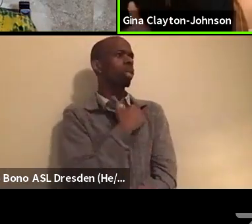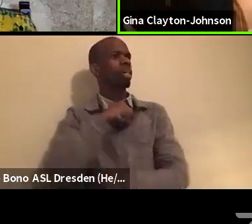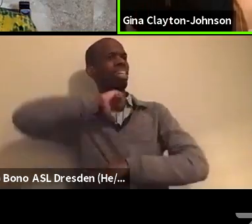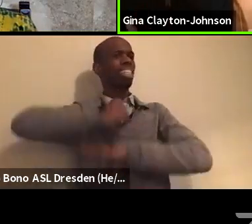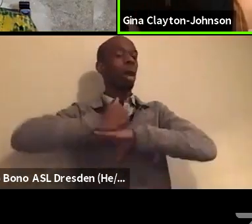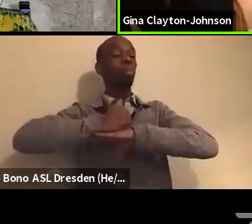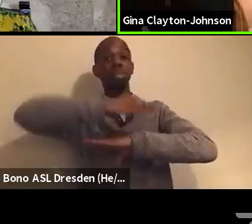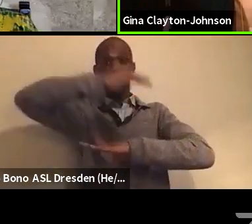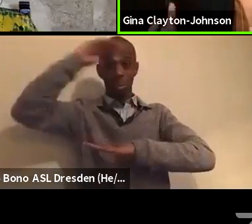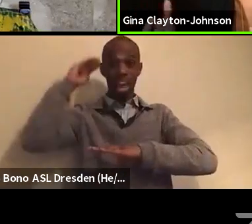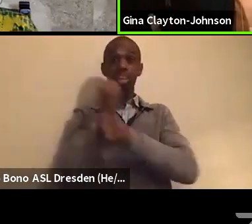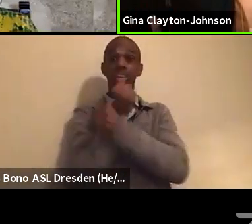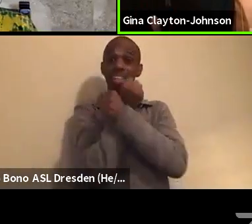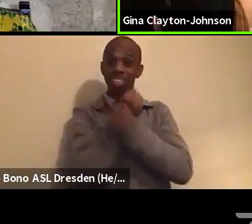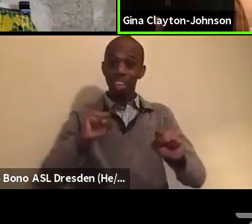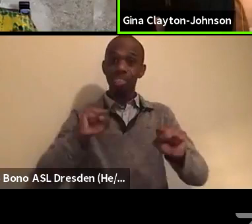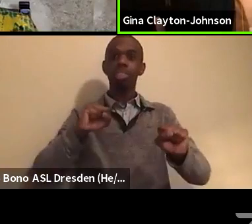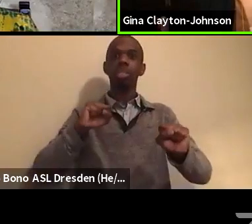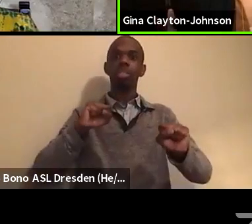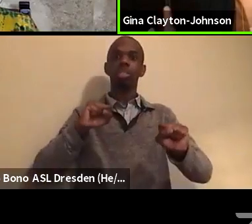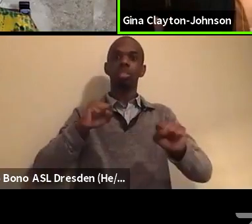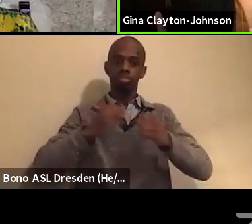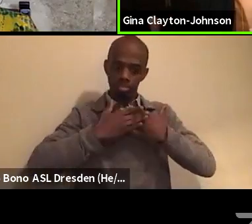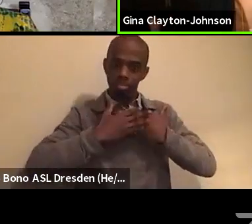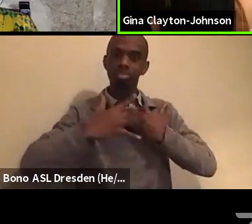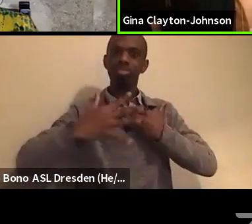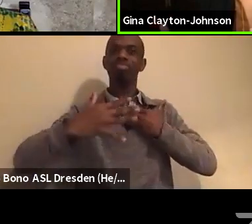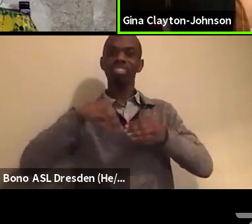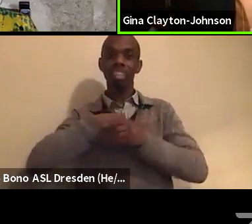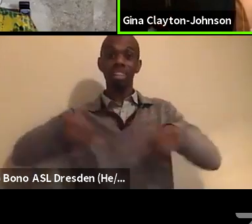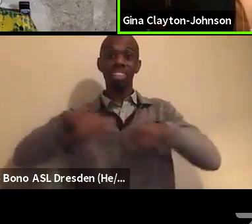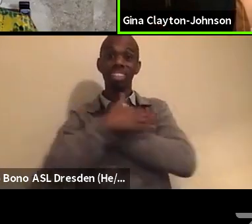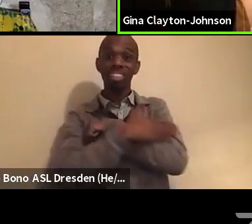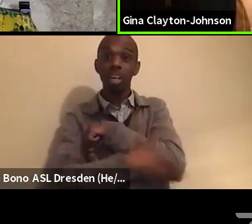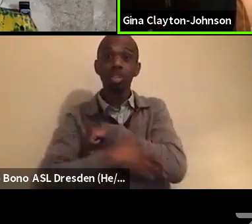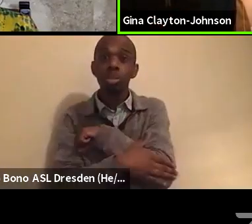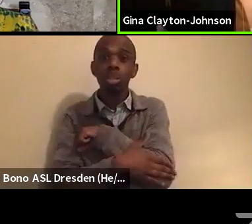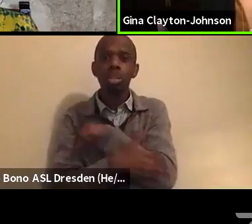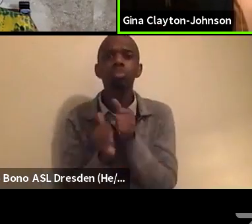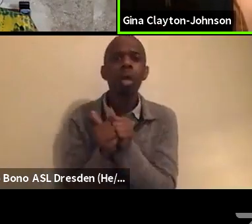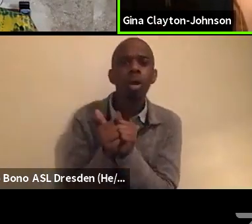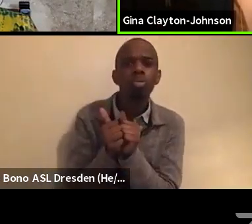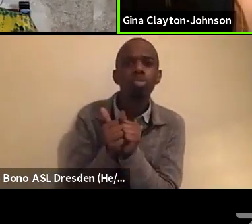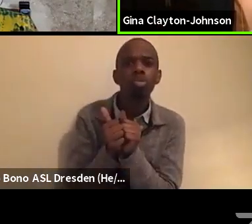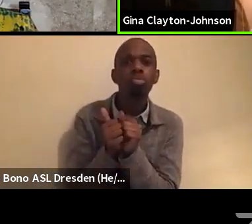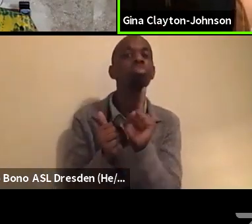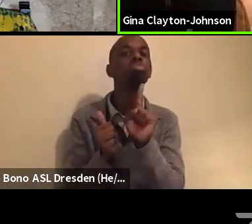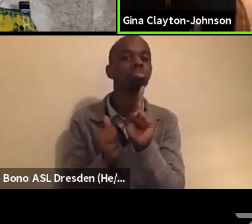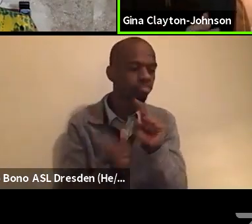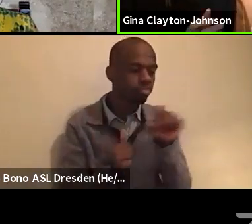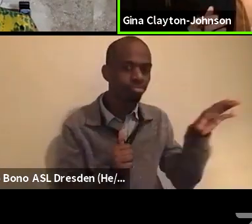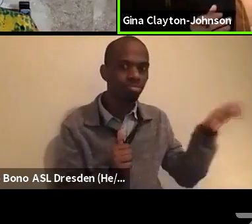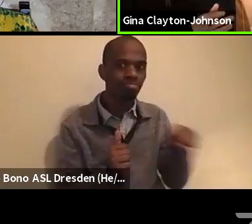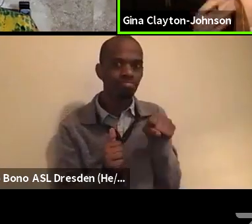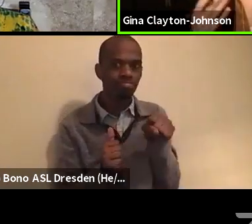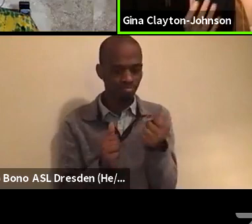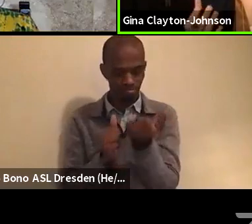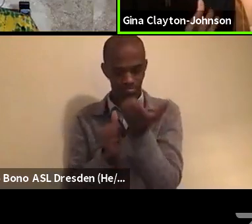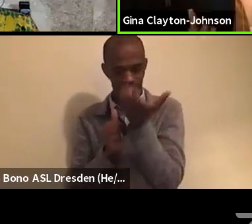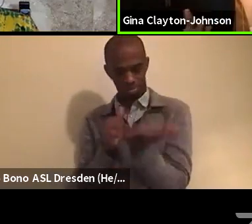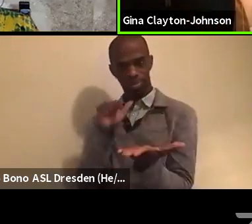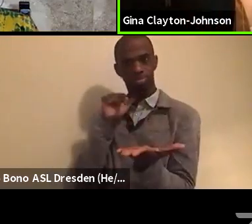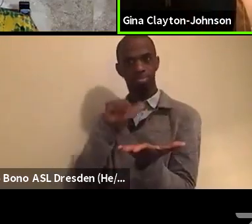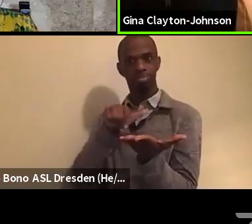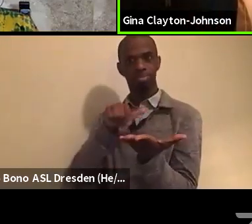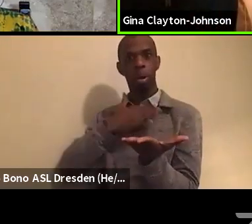safety, everybody's safety, what does it take to allow for us to live safely and freely, right? And so the Breathe